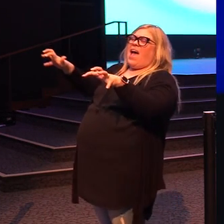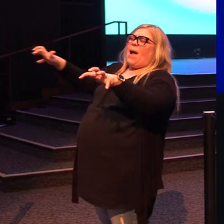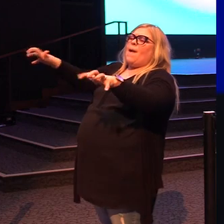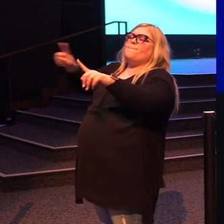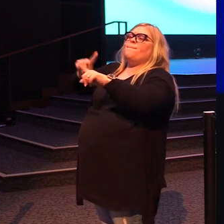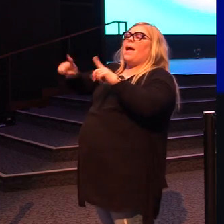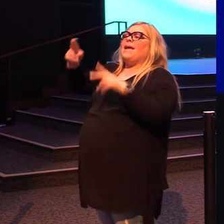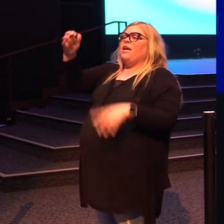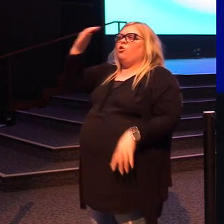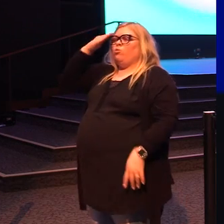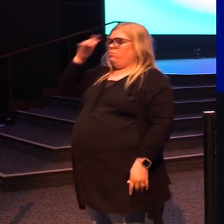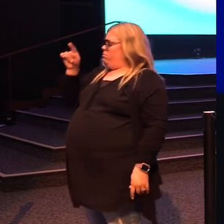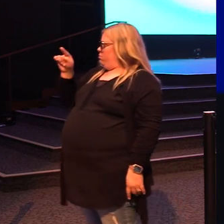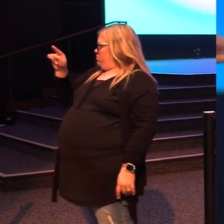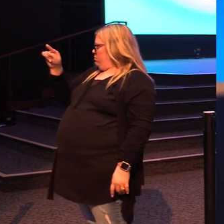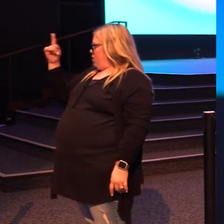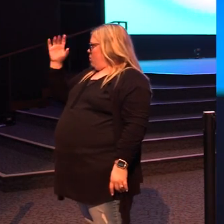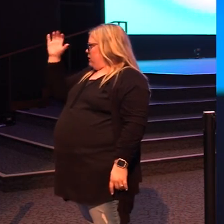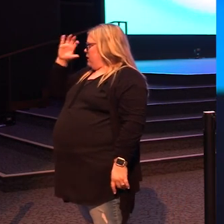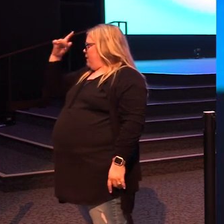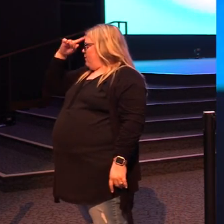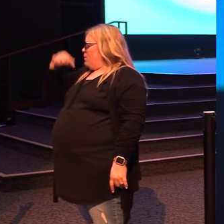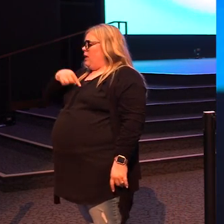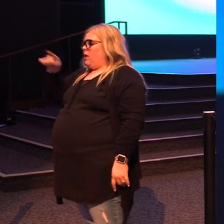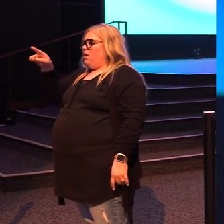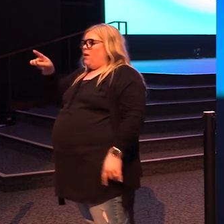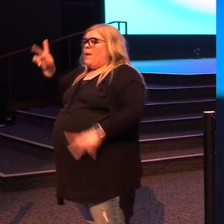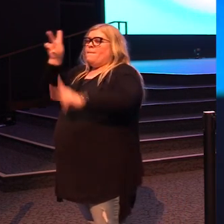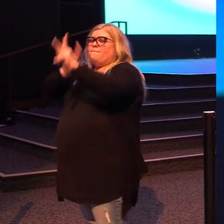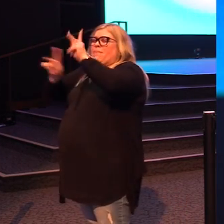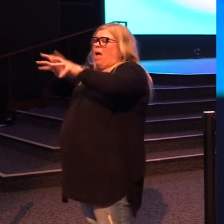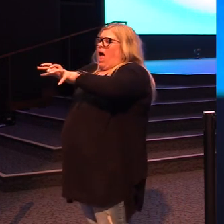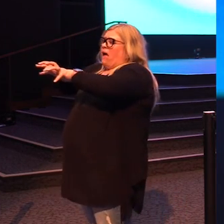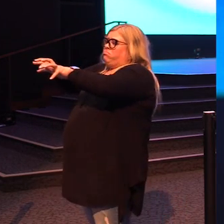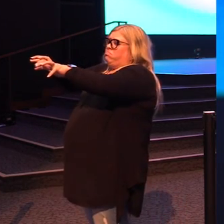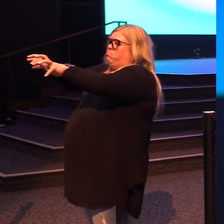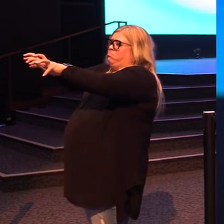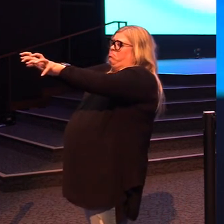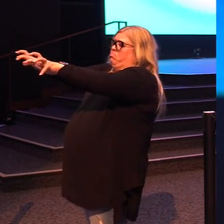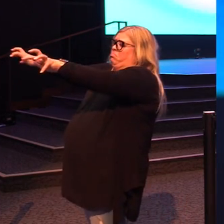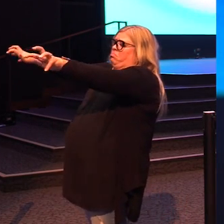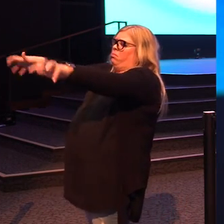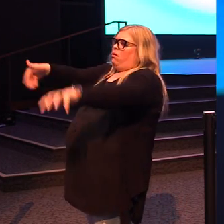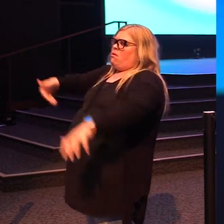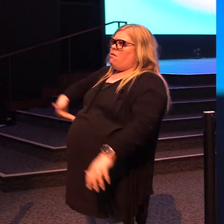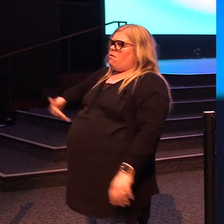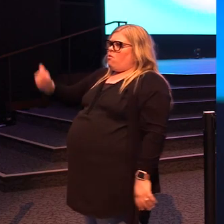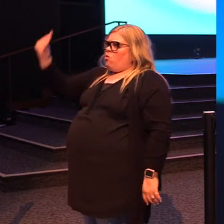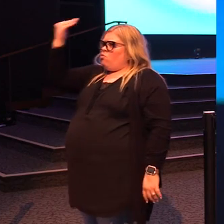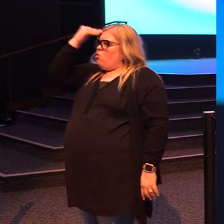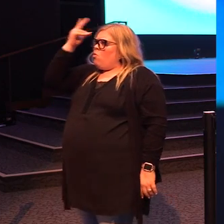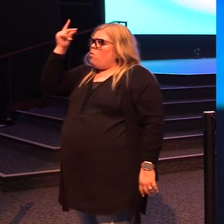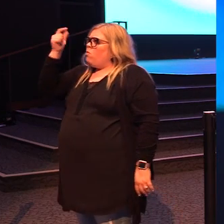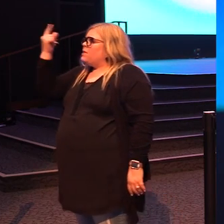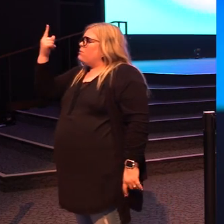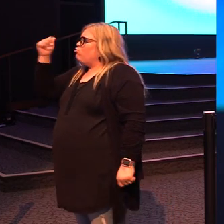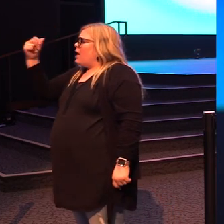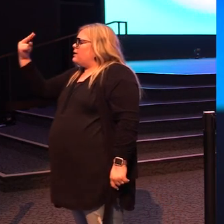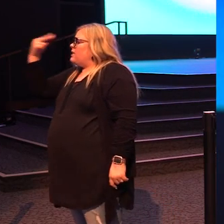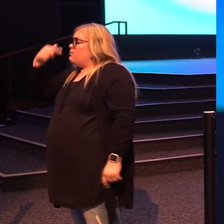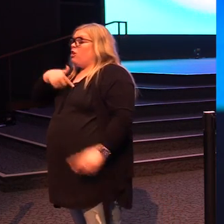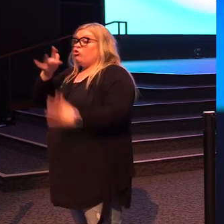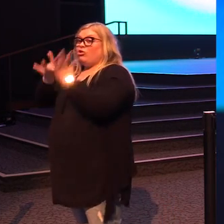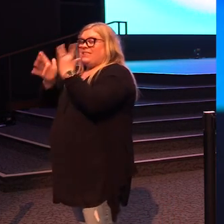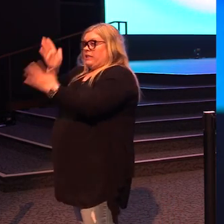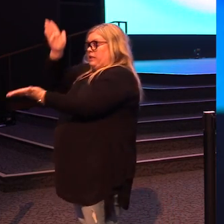is seeking. There's a sea of people but someone is trying to see. And Jesus stops